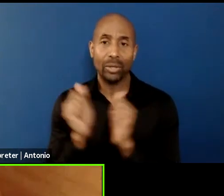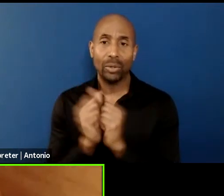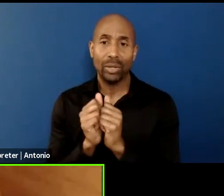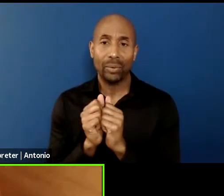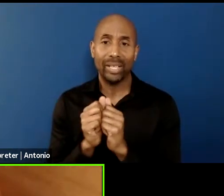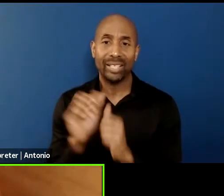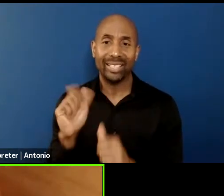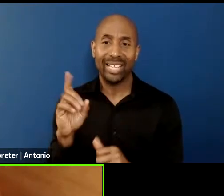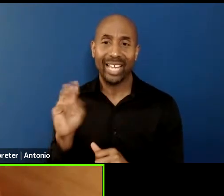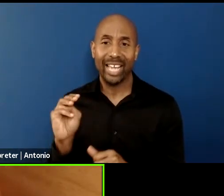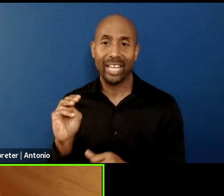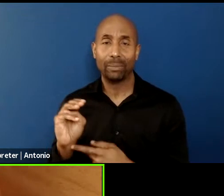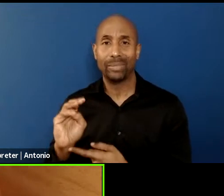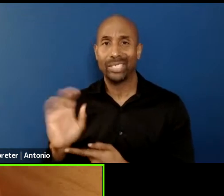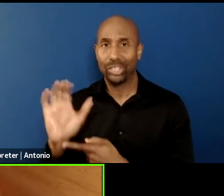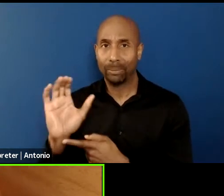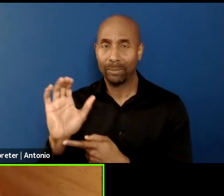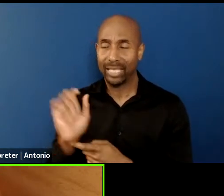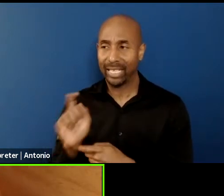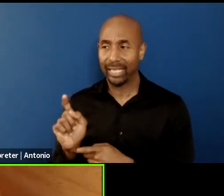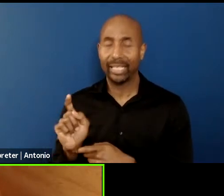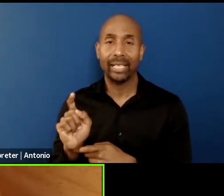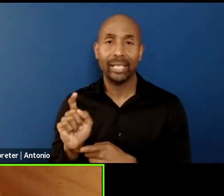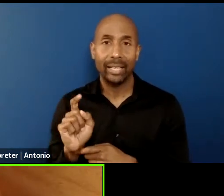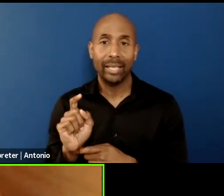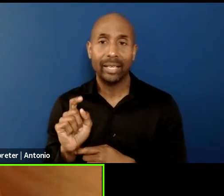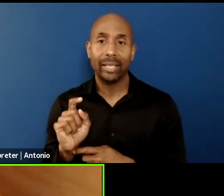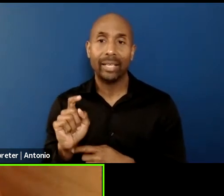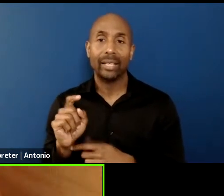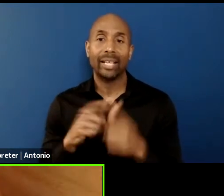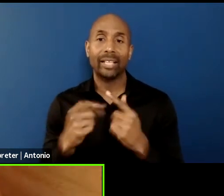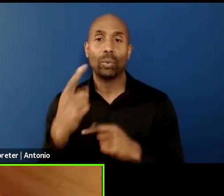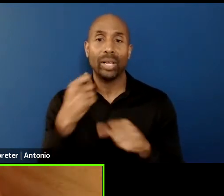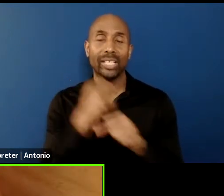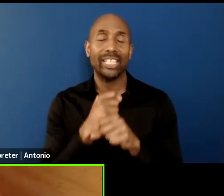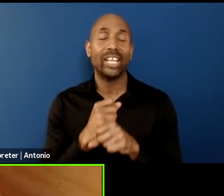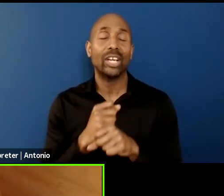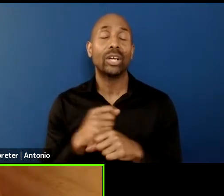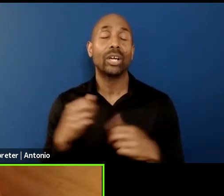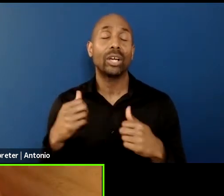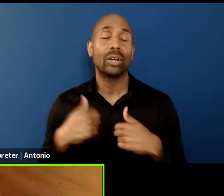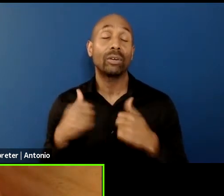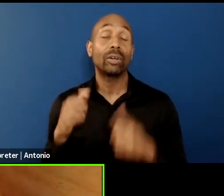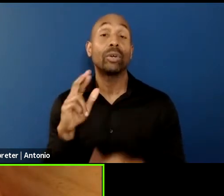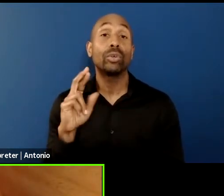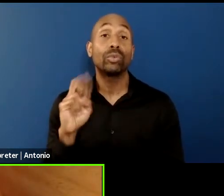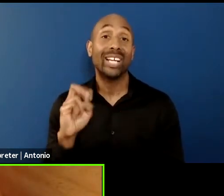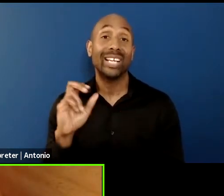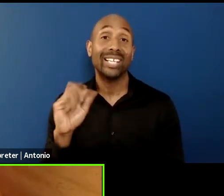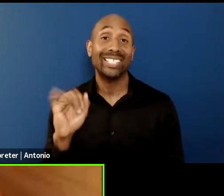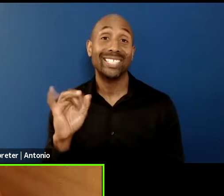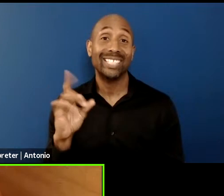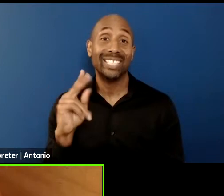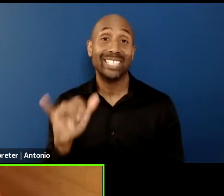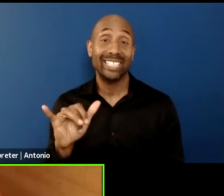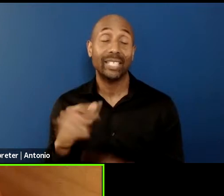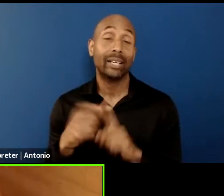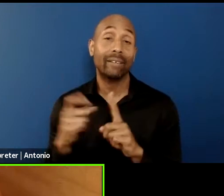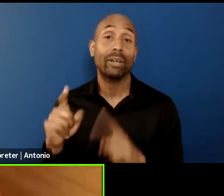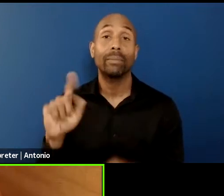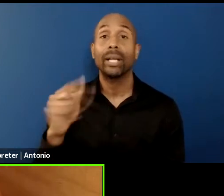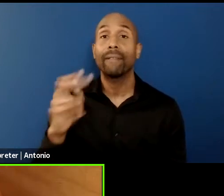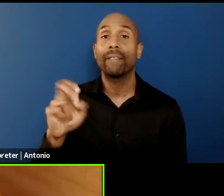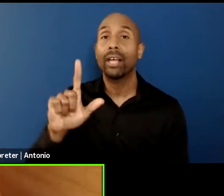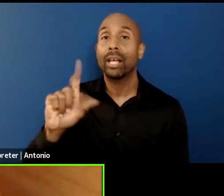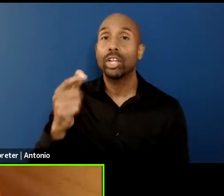And then I also like had this one year residency at the Lorban's house. So I, I befriended like really good